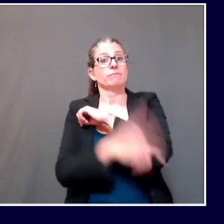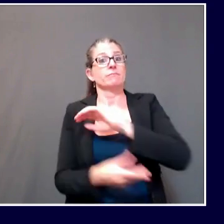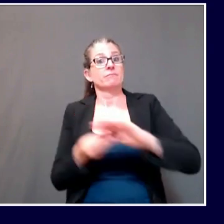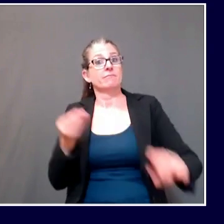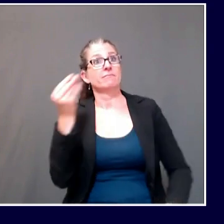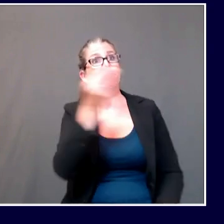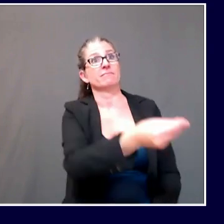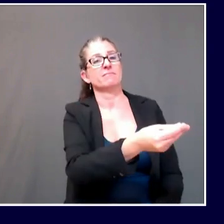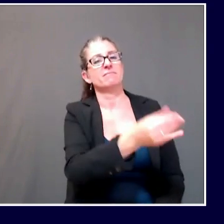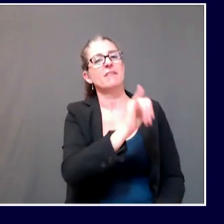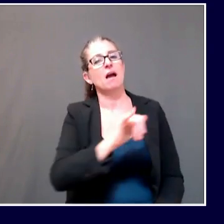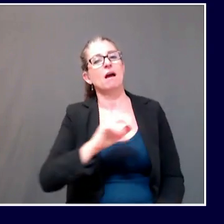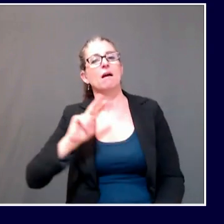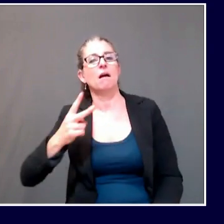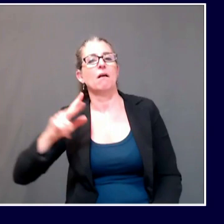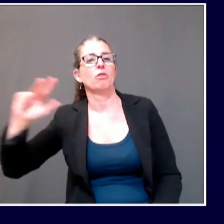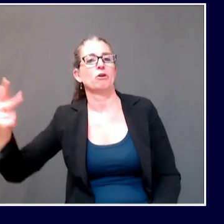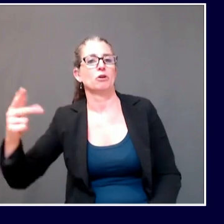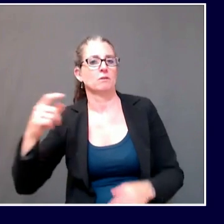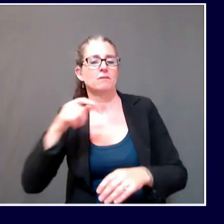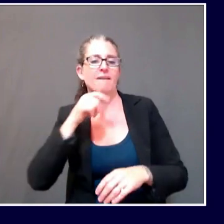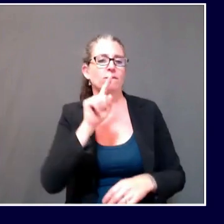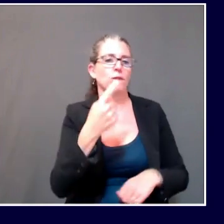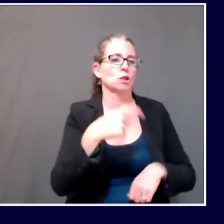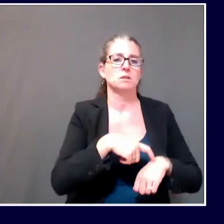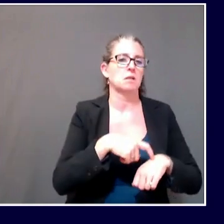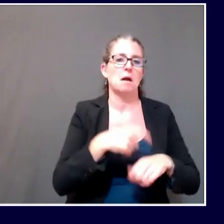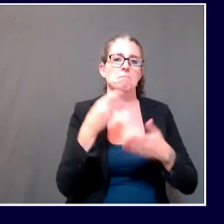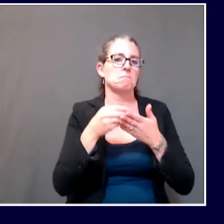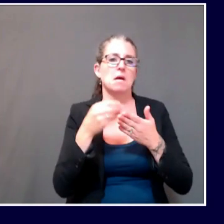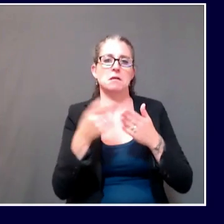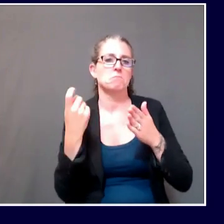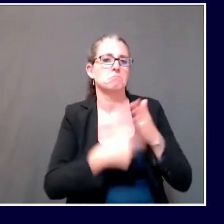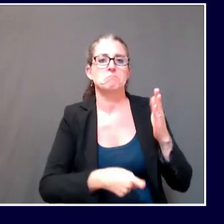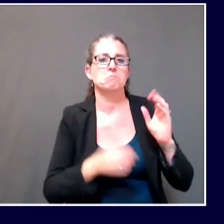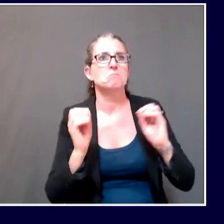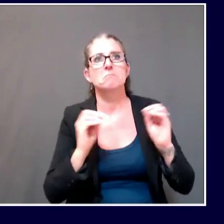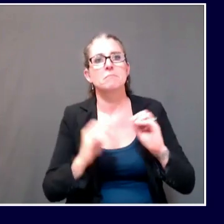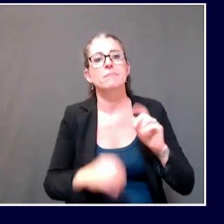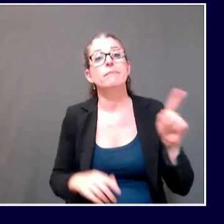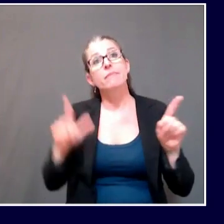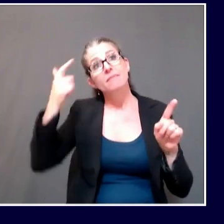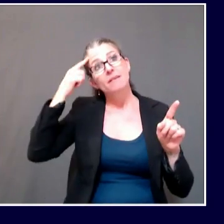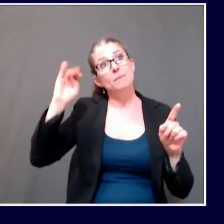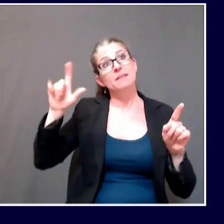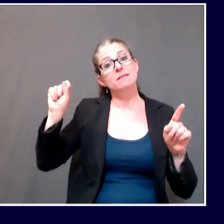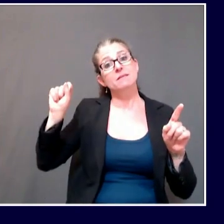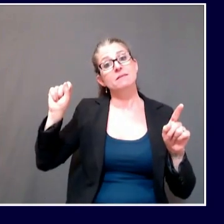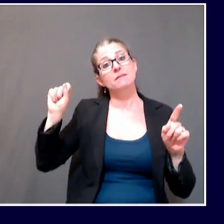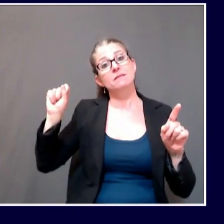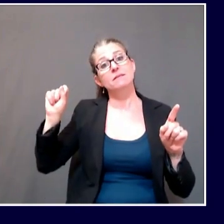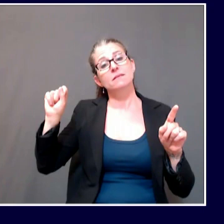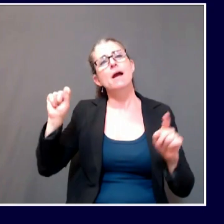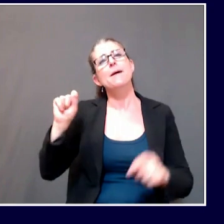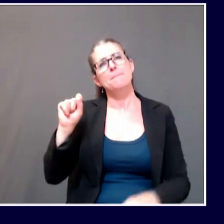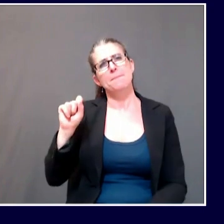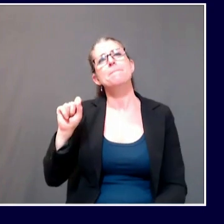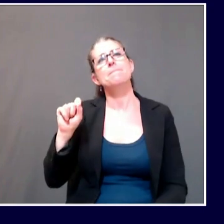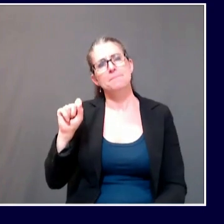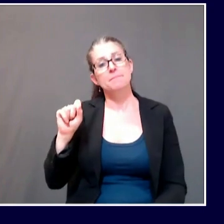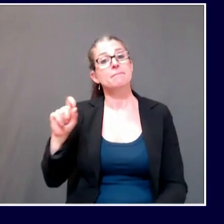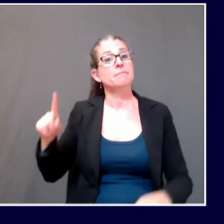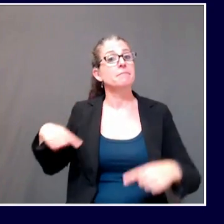Oops. And let me add, what we've been talking about going back some months, let me just say hypothetically, not in